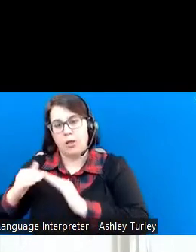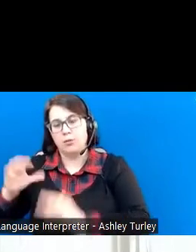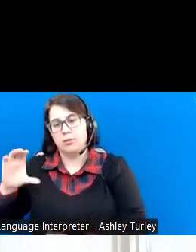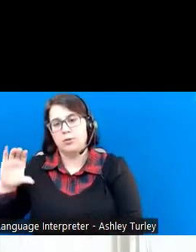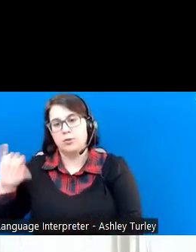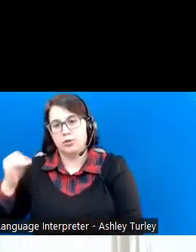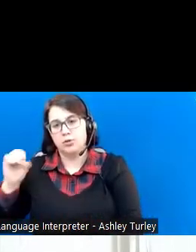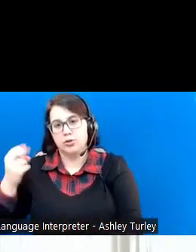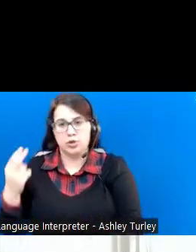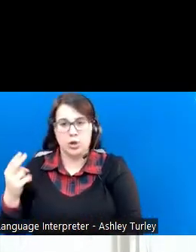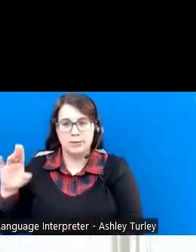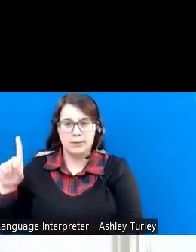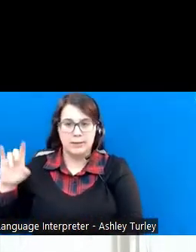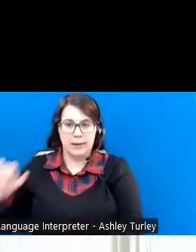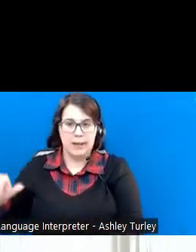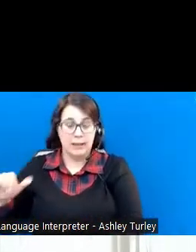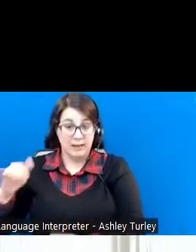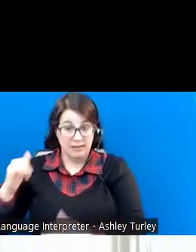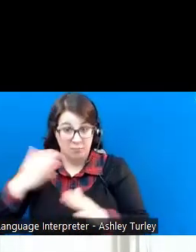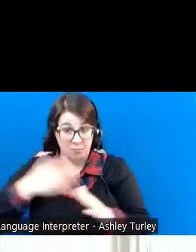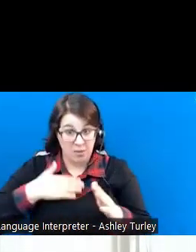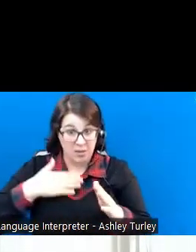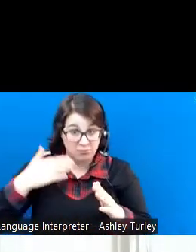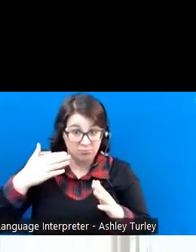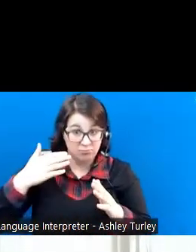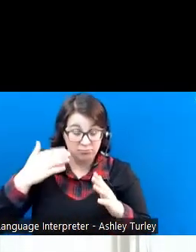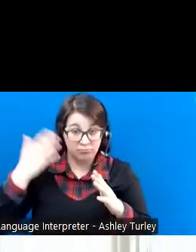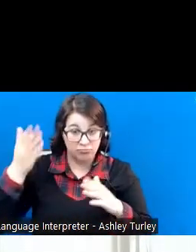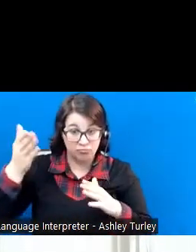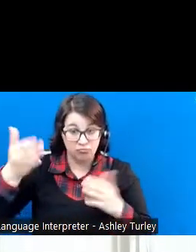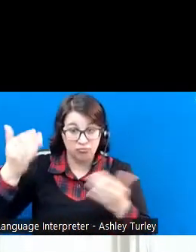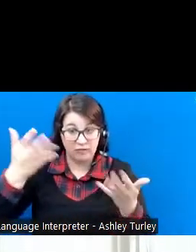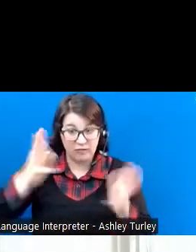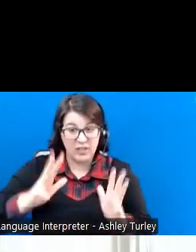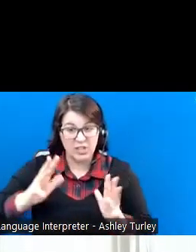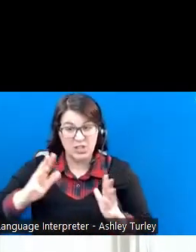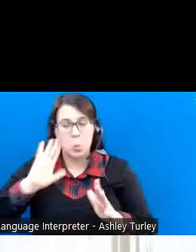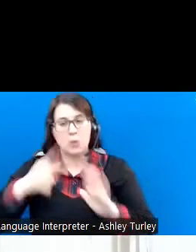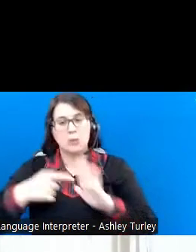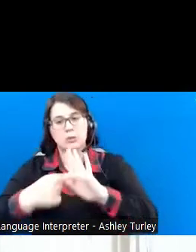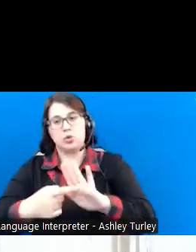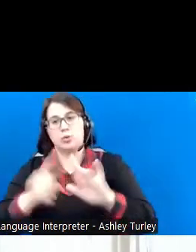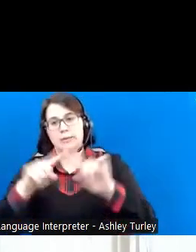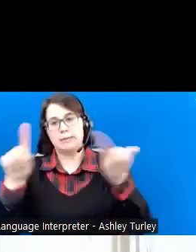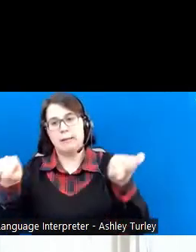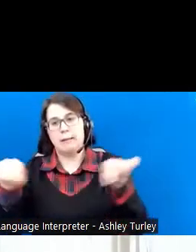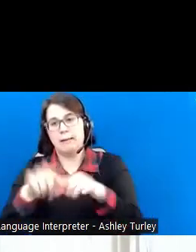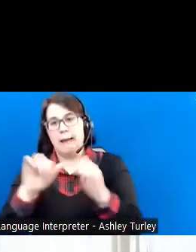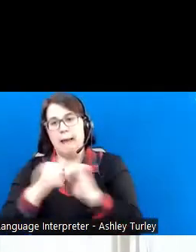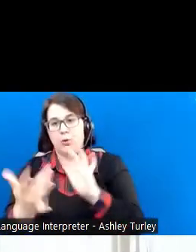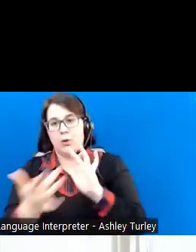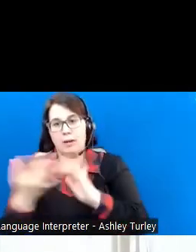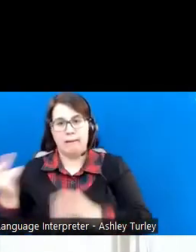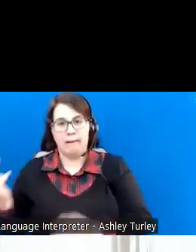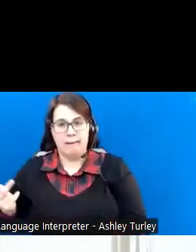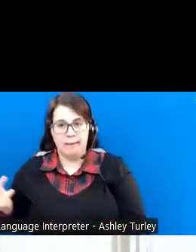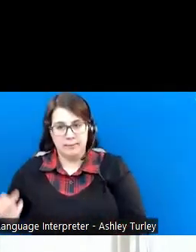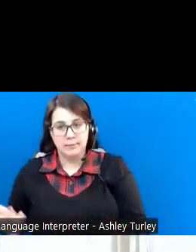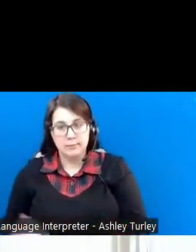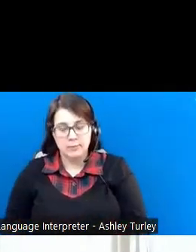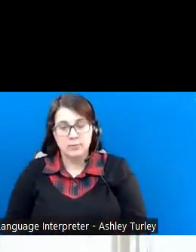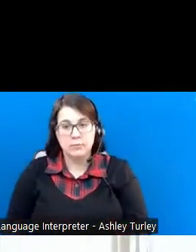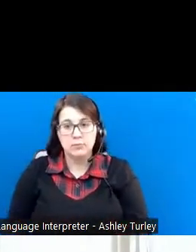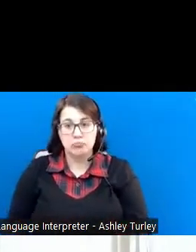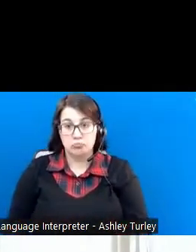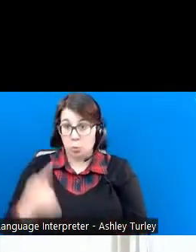end of this block of presentation to give you contact information on how to get a hold of us. We're